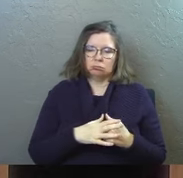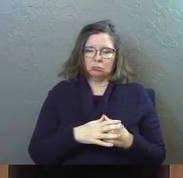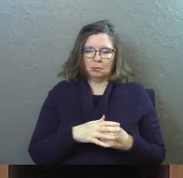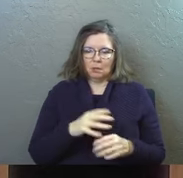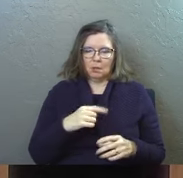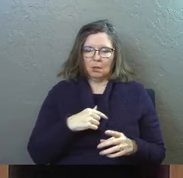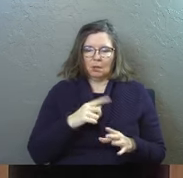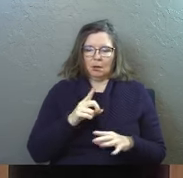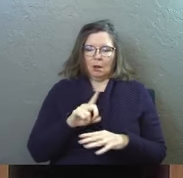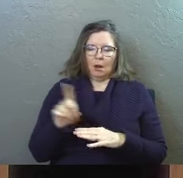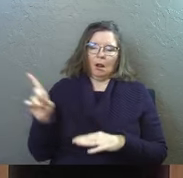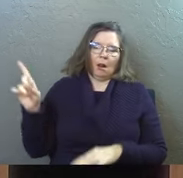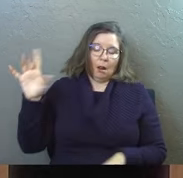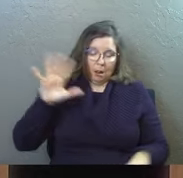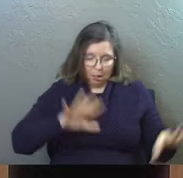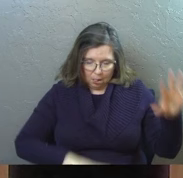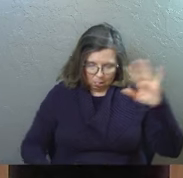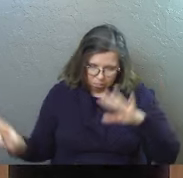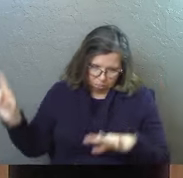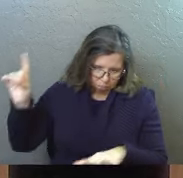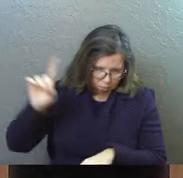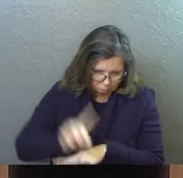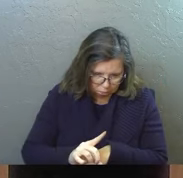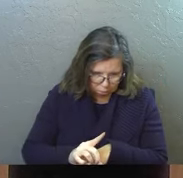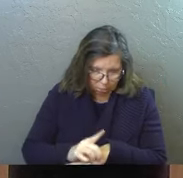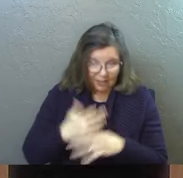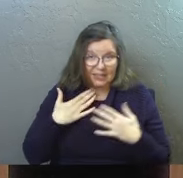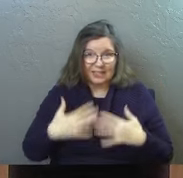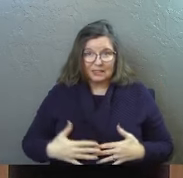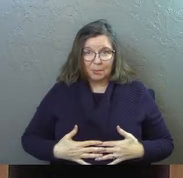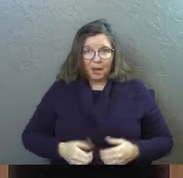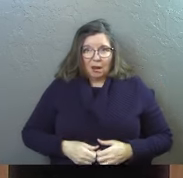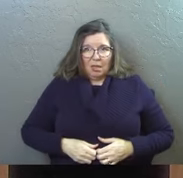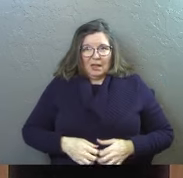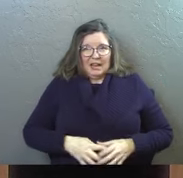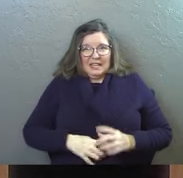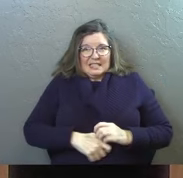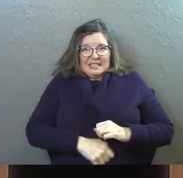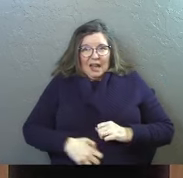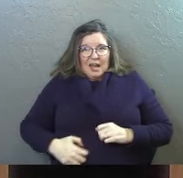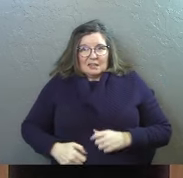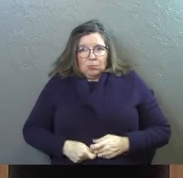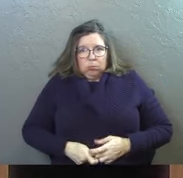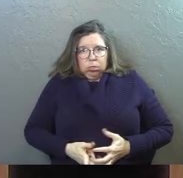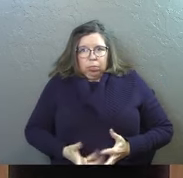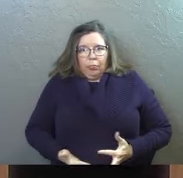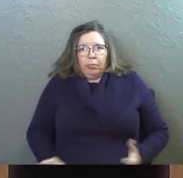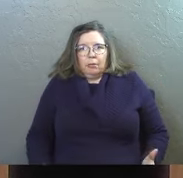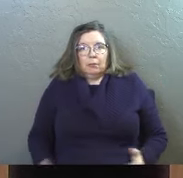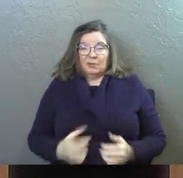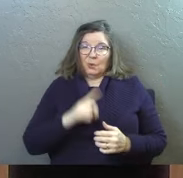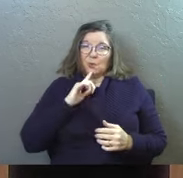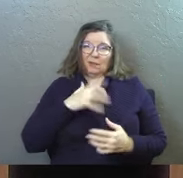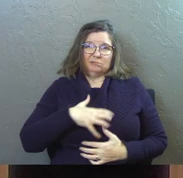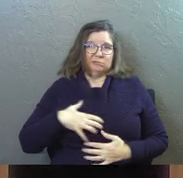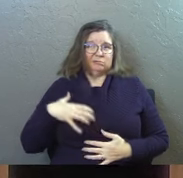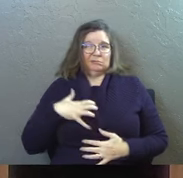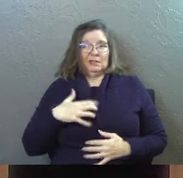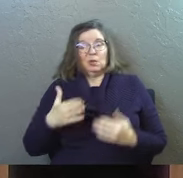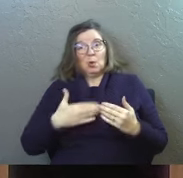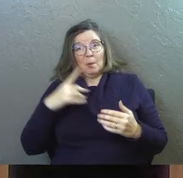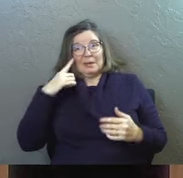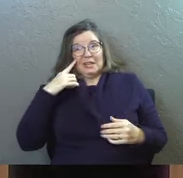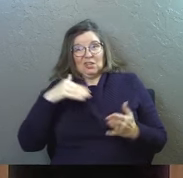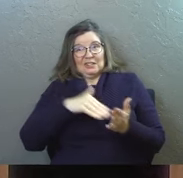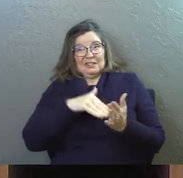headfirst there, his body split open, spilling out all of his intestines. Again, very gruesome. You can